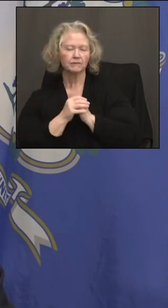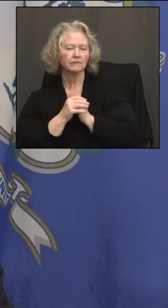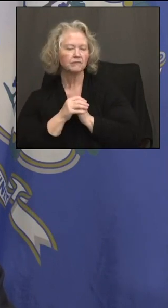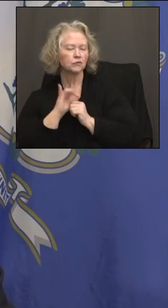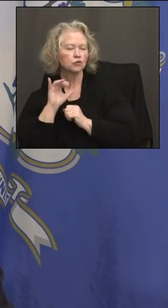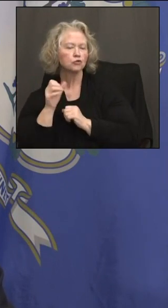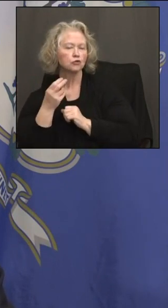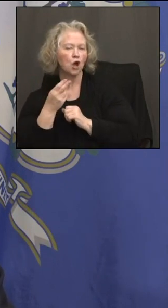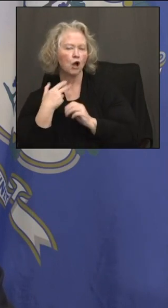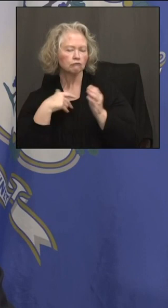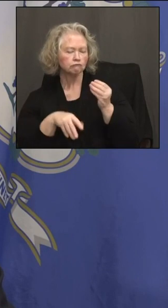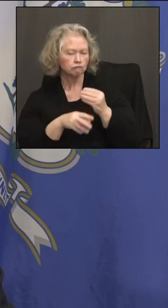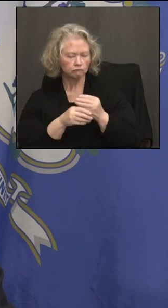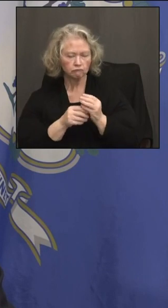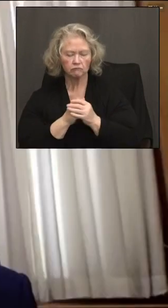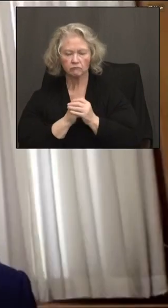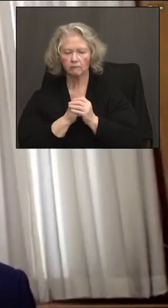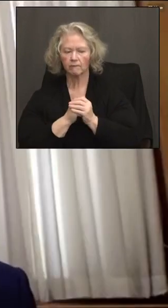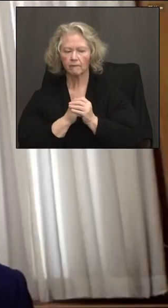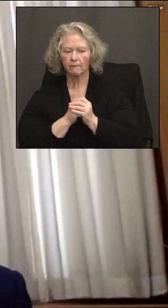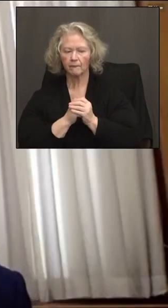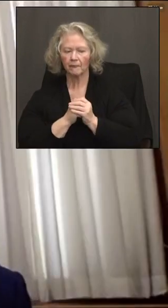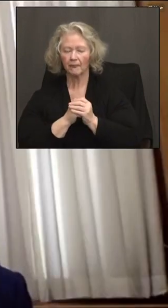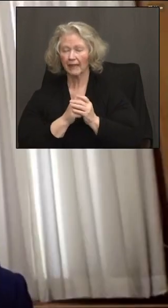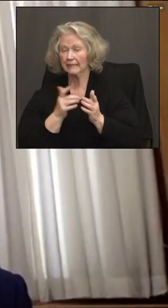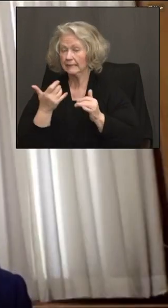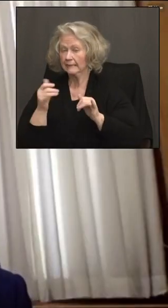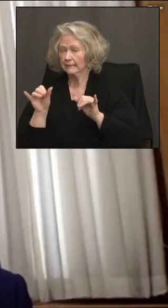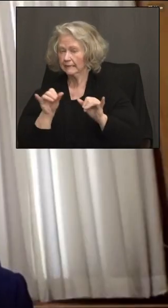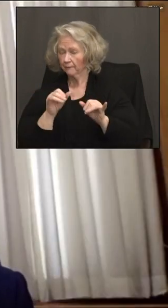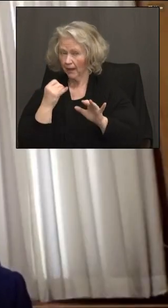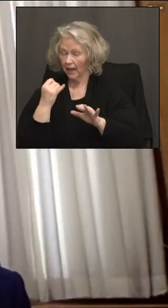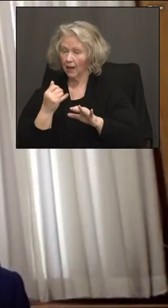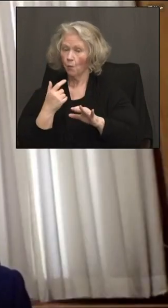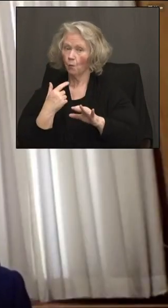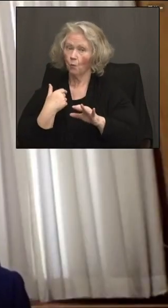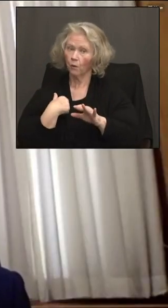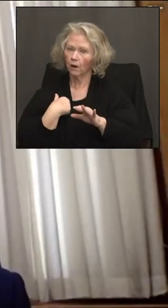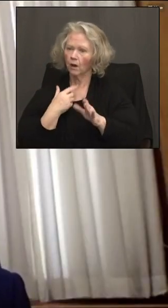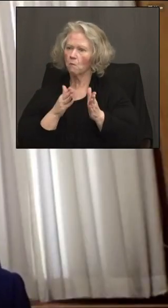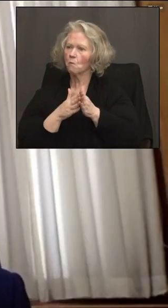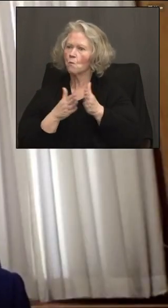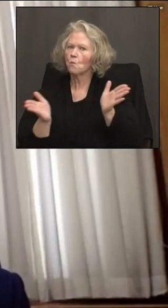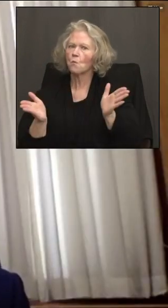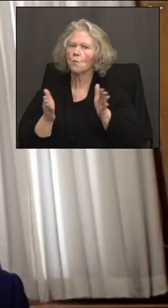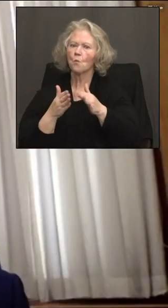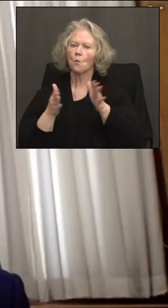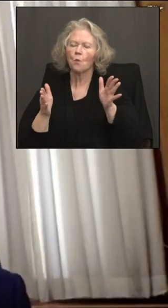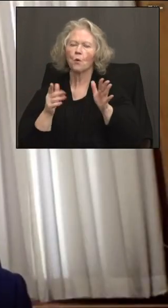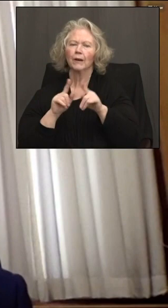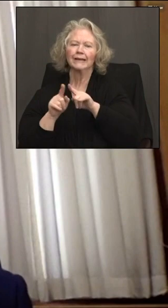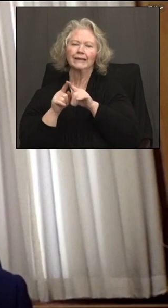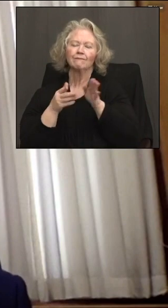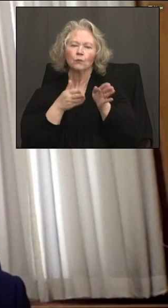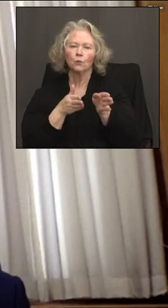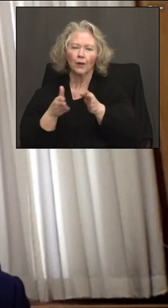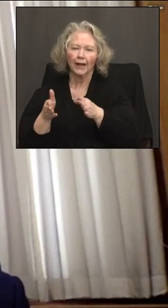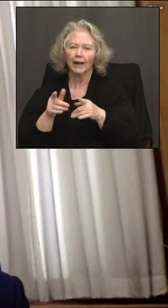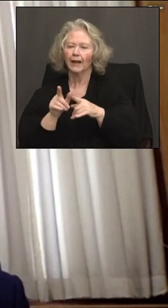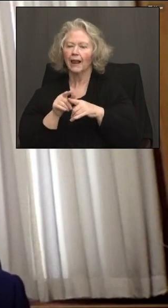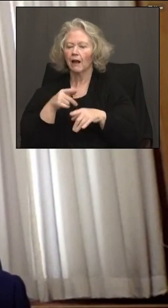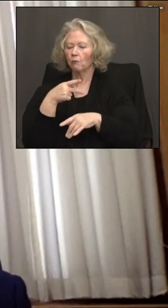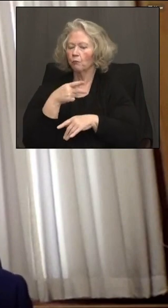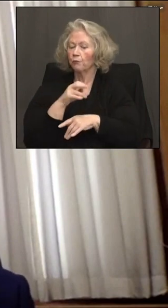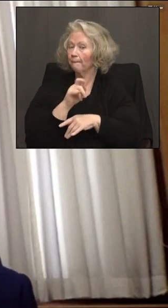a related topic? I mean, we're also expanding to other channels like primary